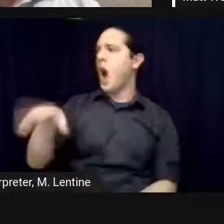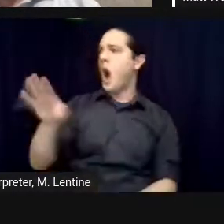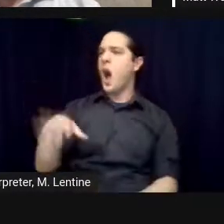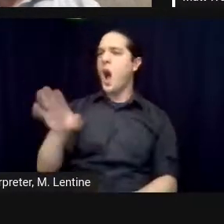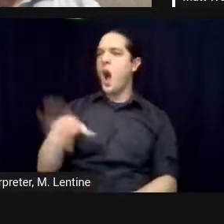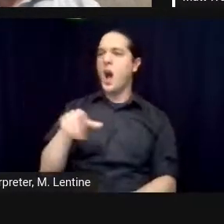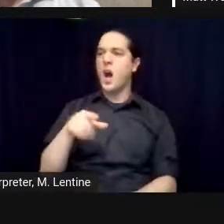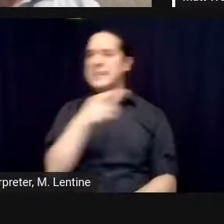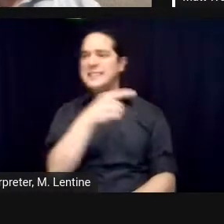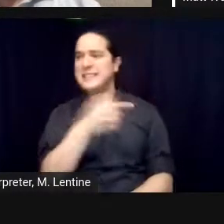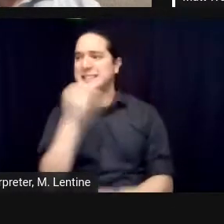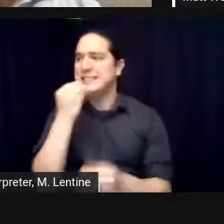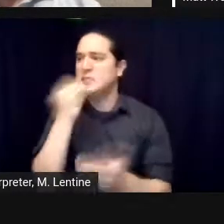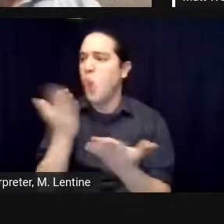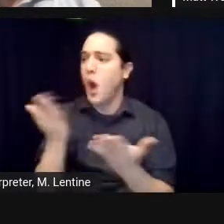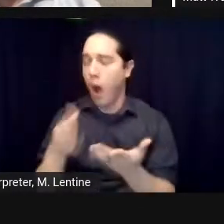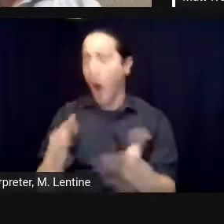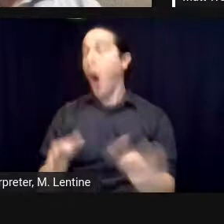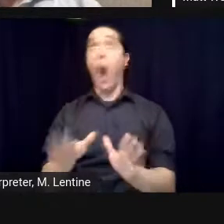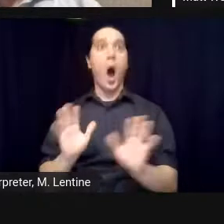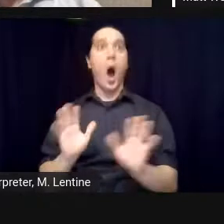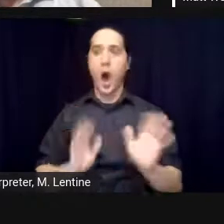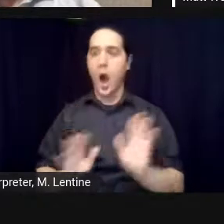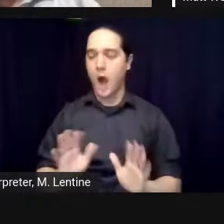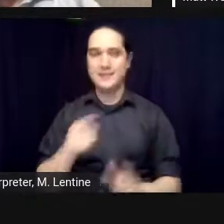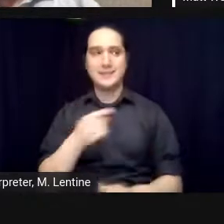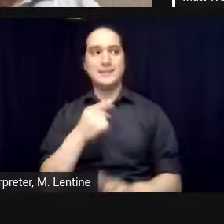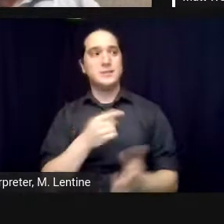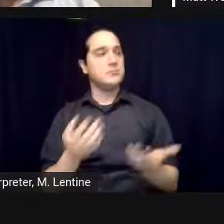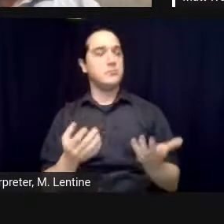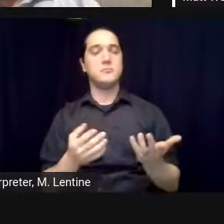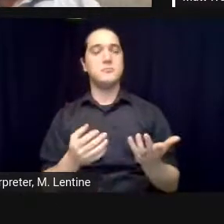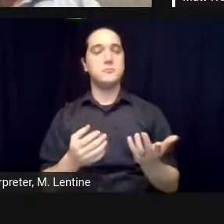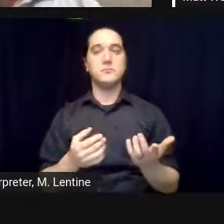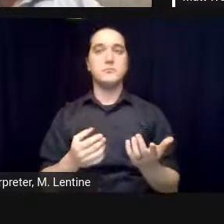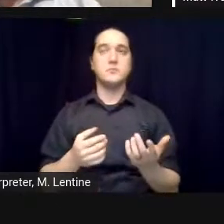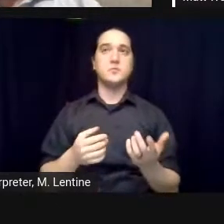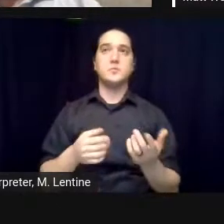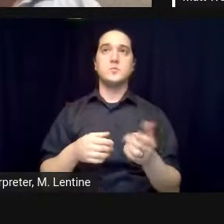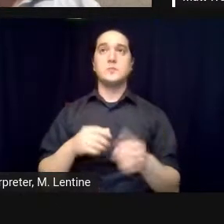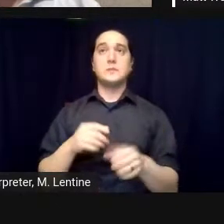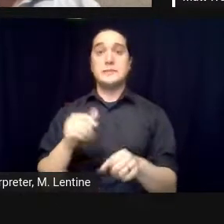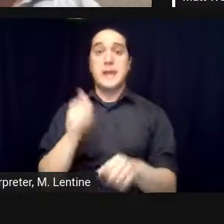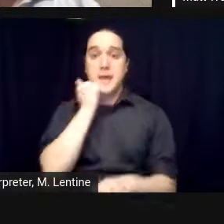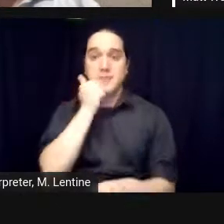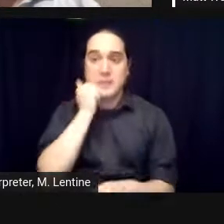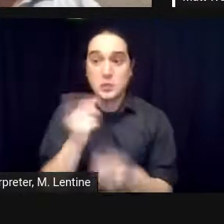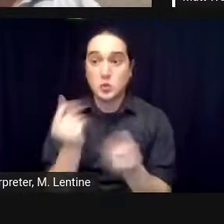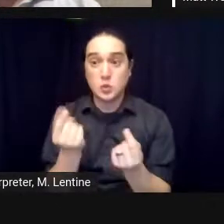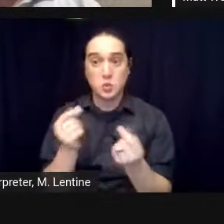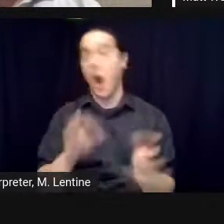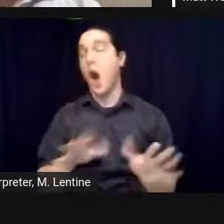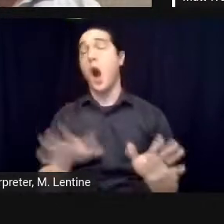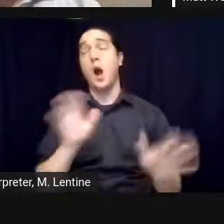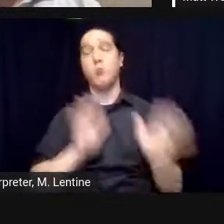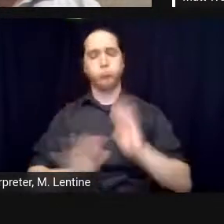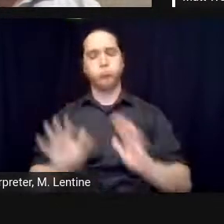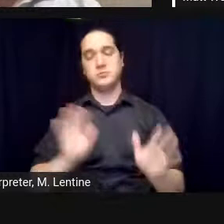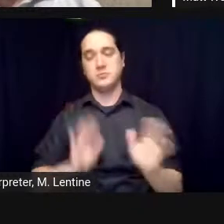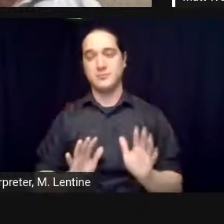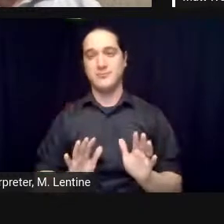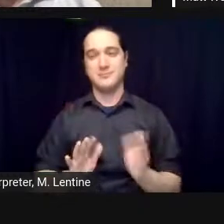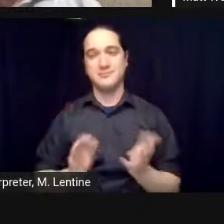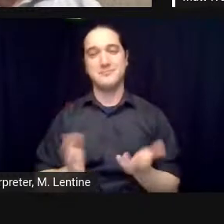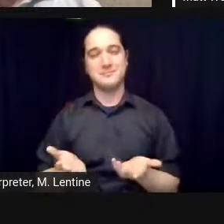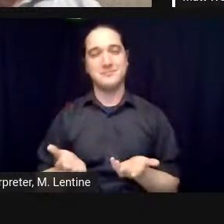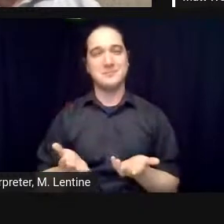it um so i do think that there was you know if you watch some of your clips from that time there is like a tabloid um niss to